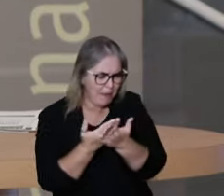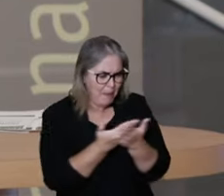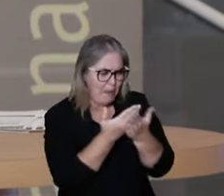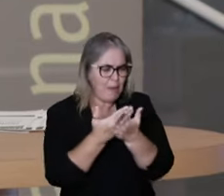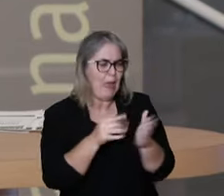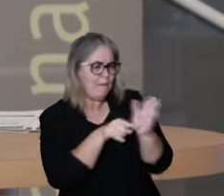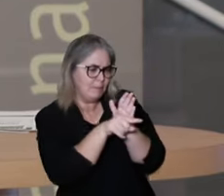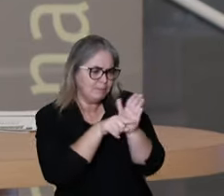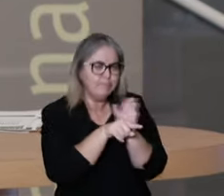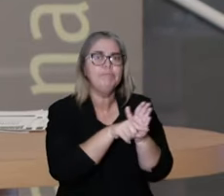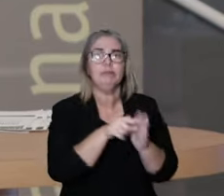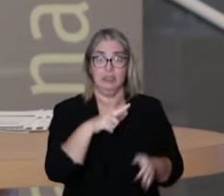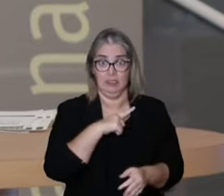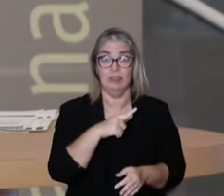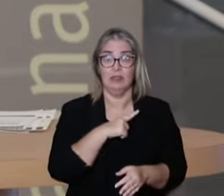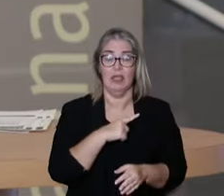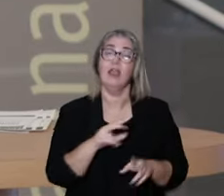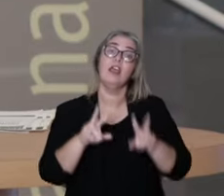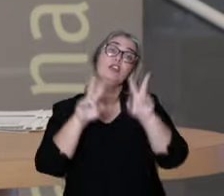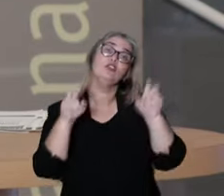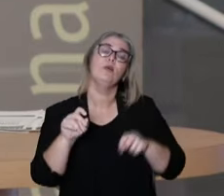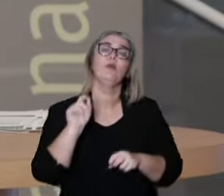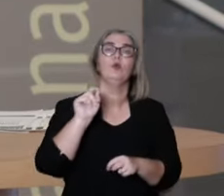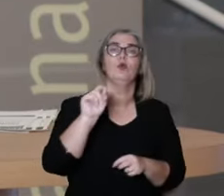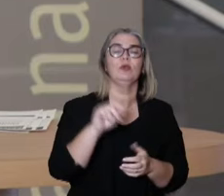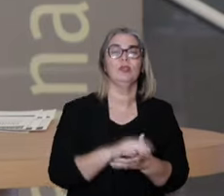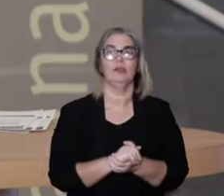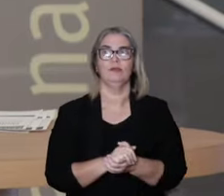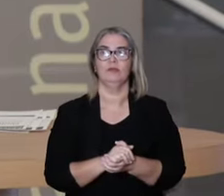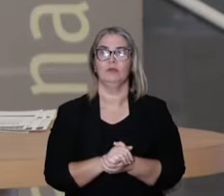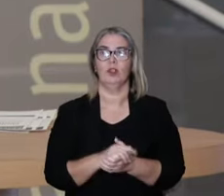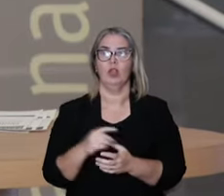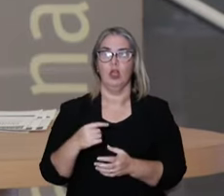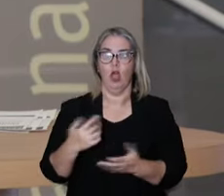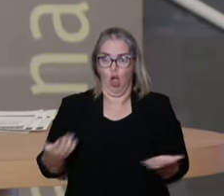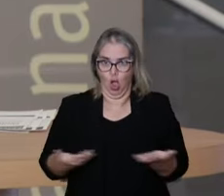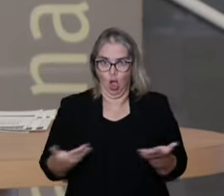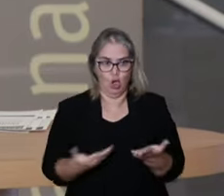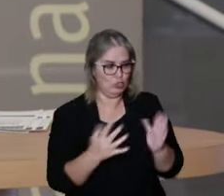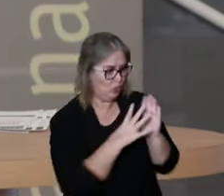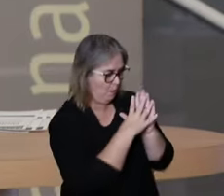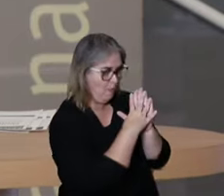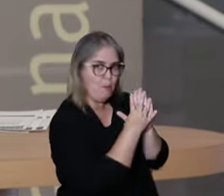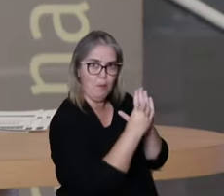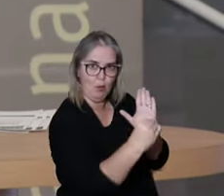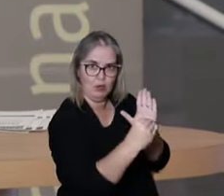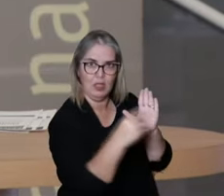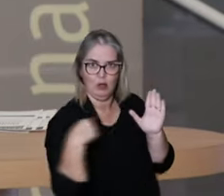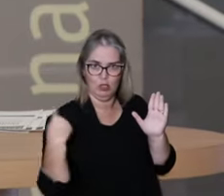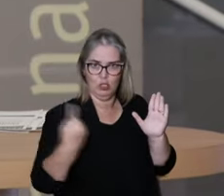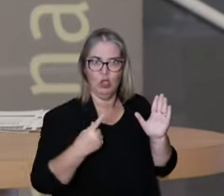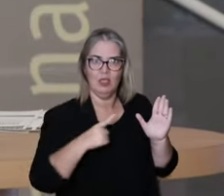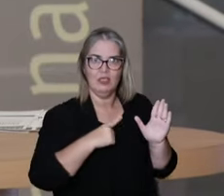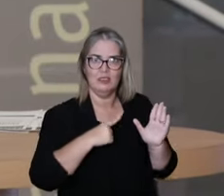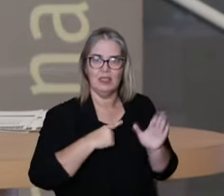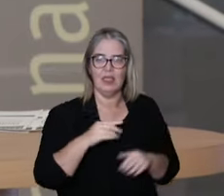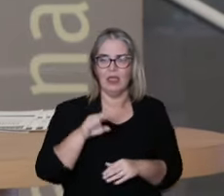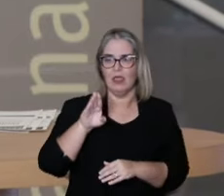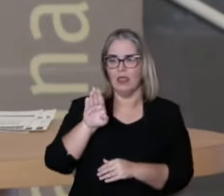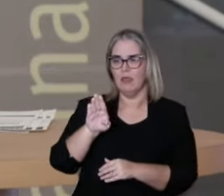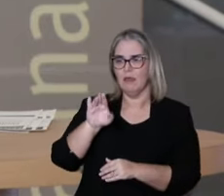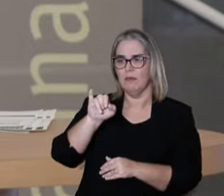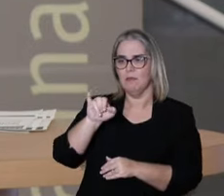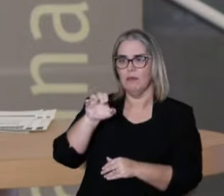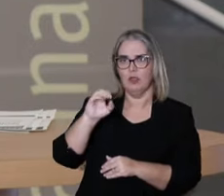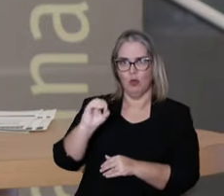And there have been so many studies and investigations, the hypothesis that our dominant model of the